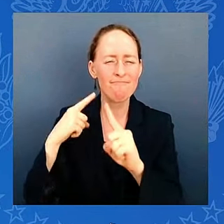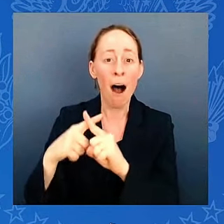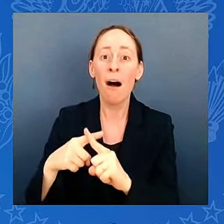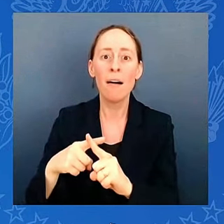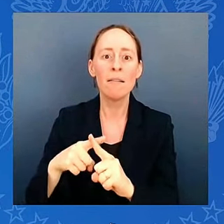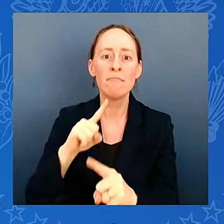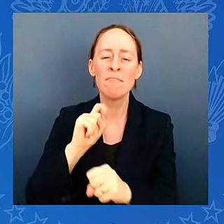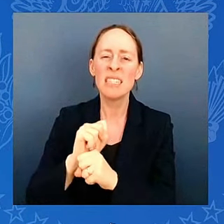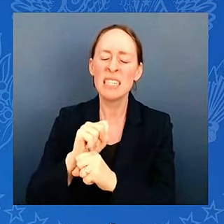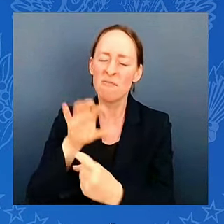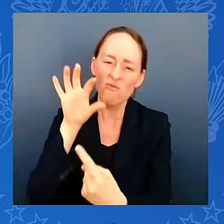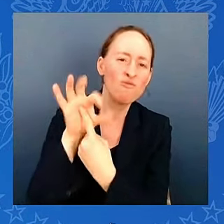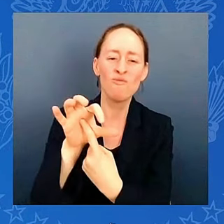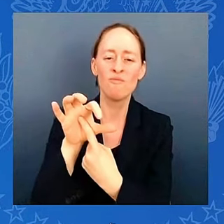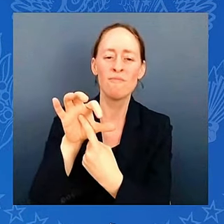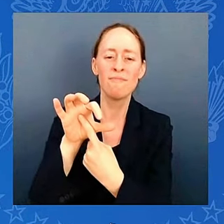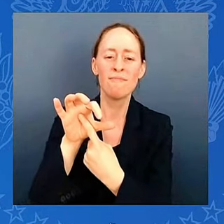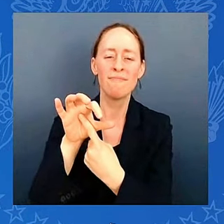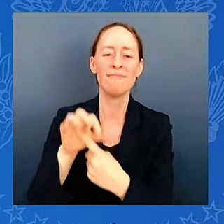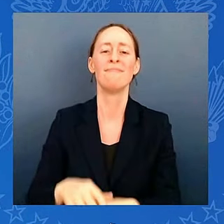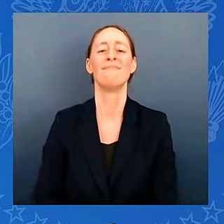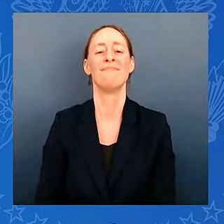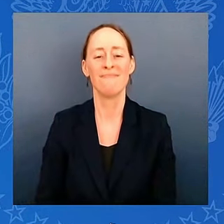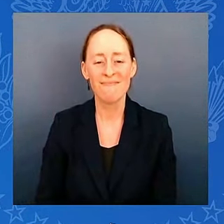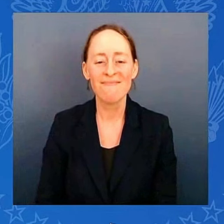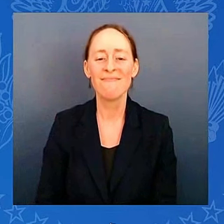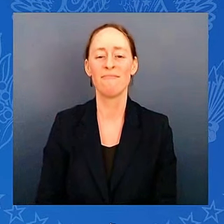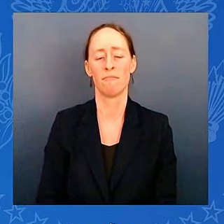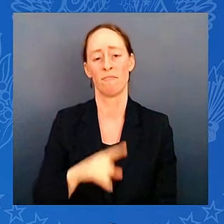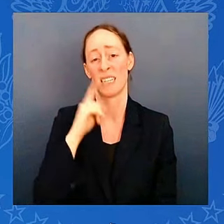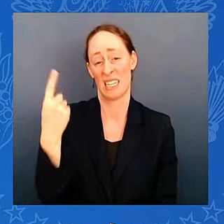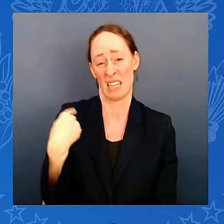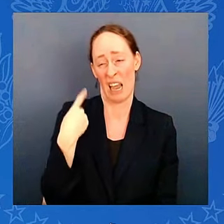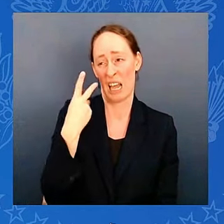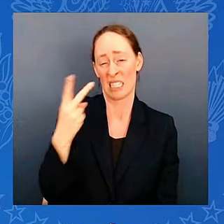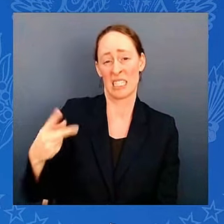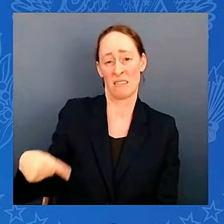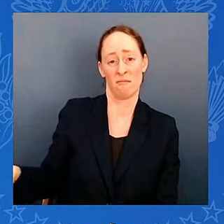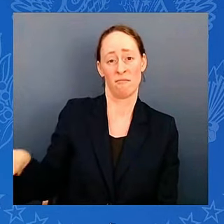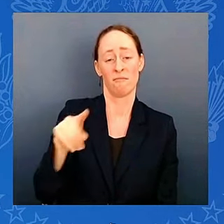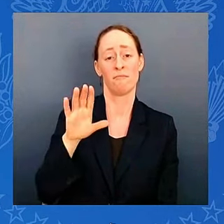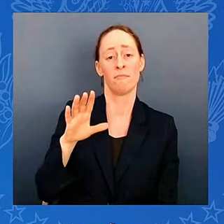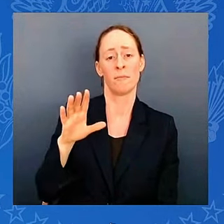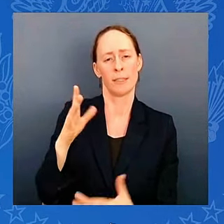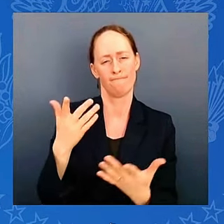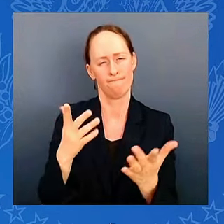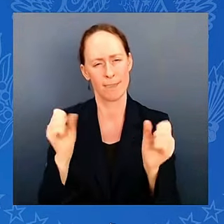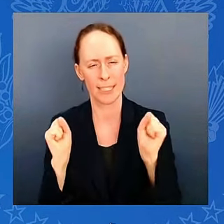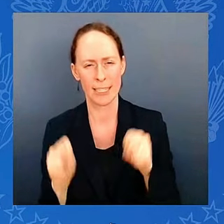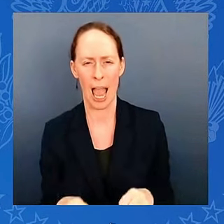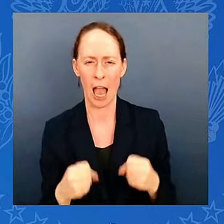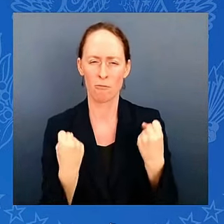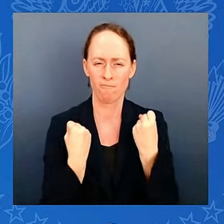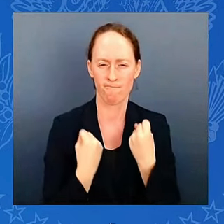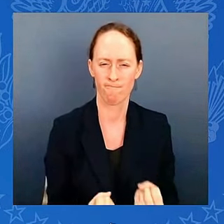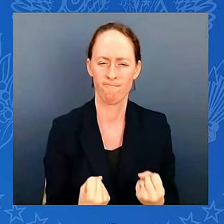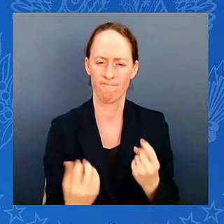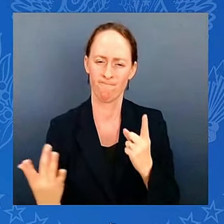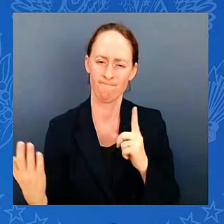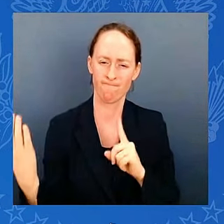The character of this team and the resilience they demonstrated will forever define the 2023 Texas Rangers.